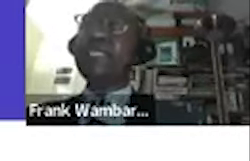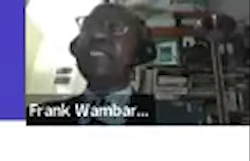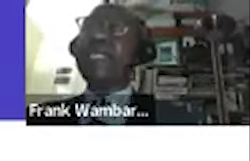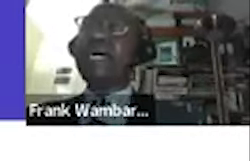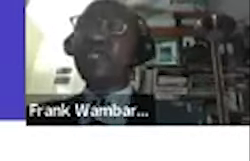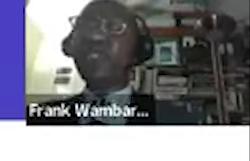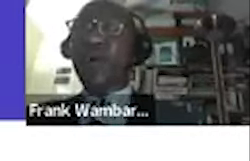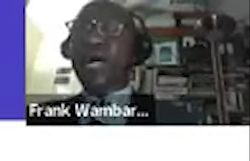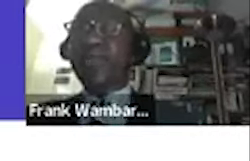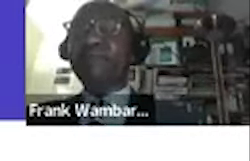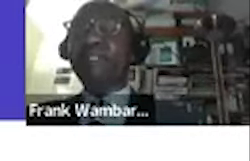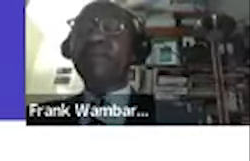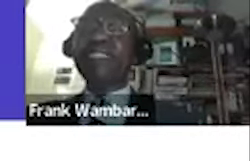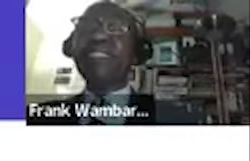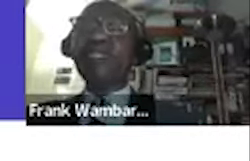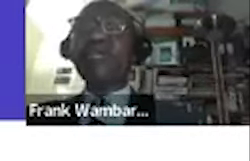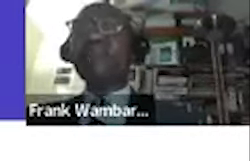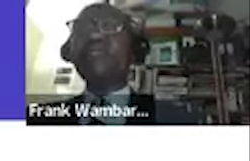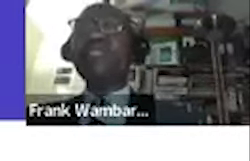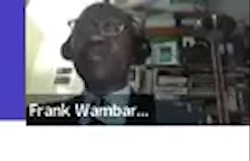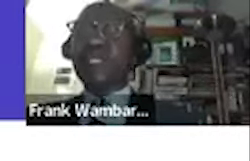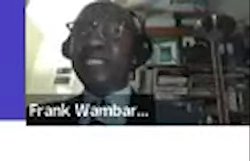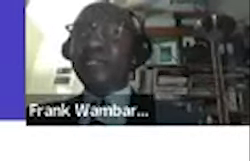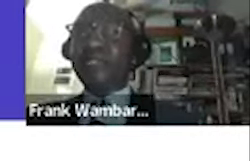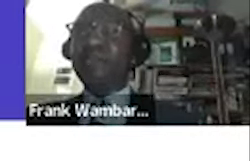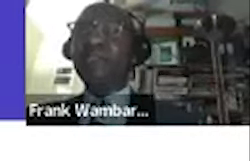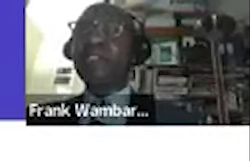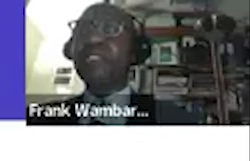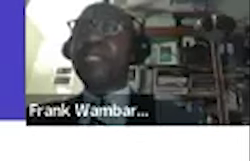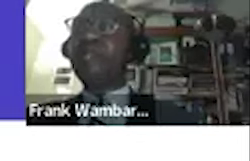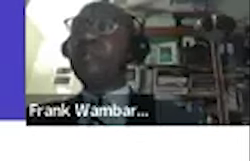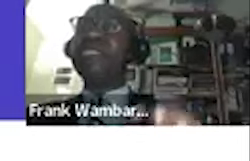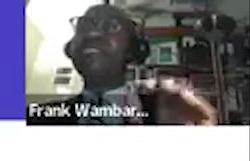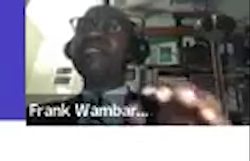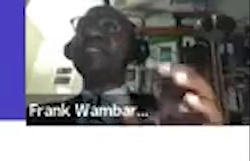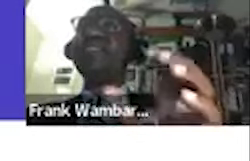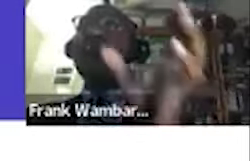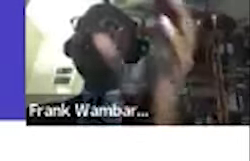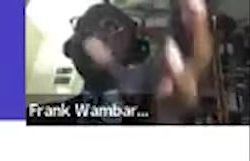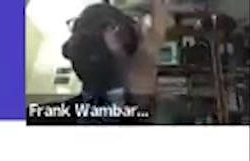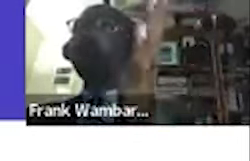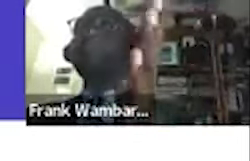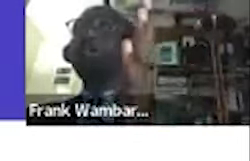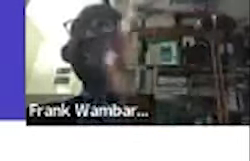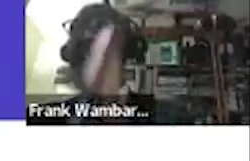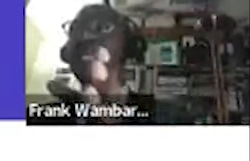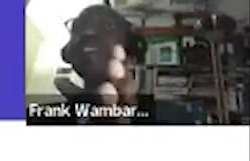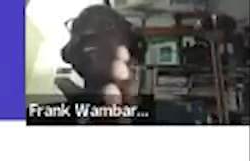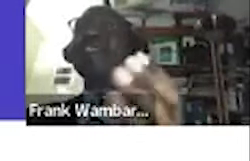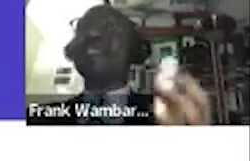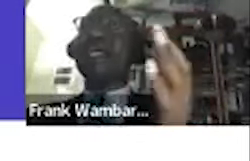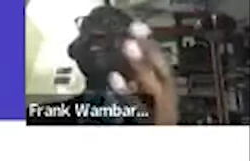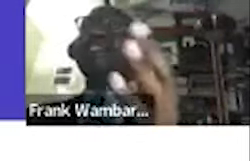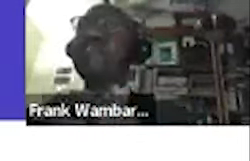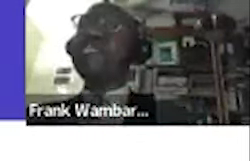is the one that allows you to work but it also comes with the conditions in most cases you have to work for the employer